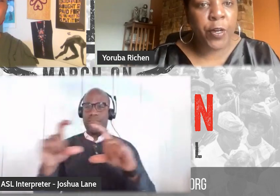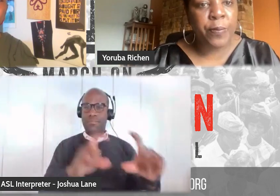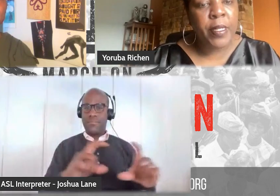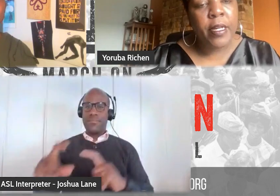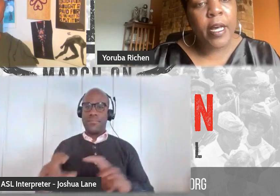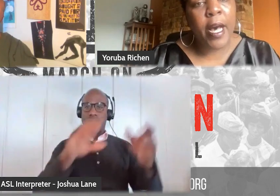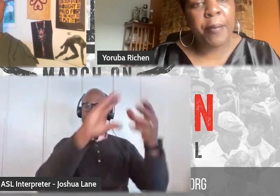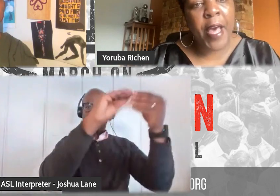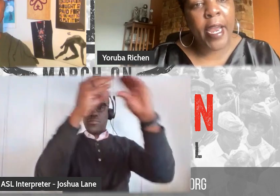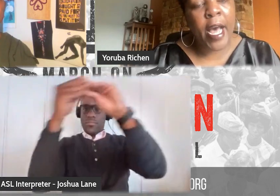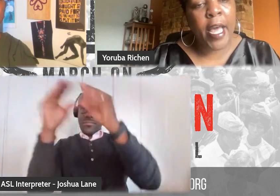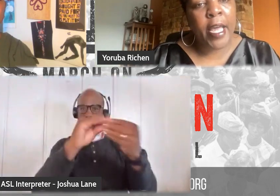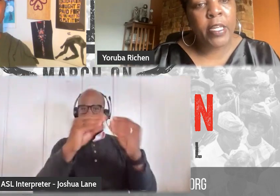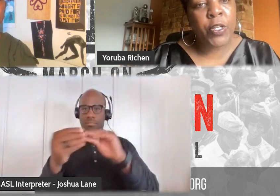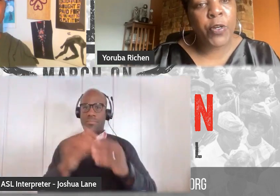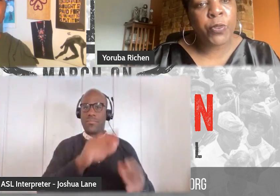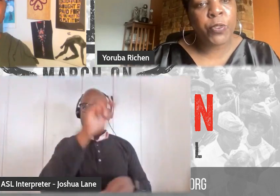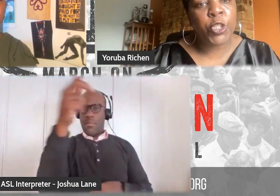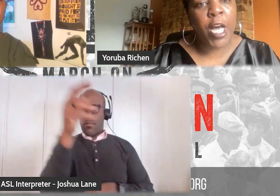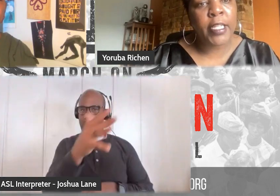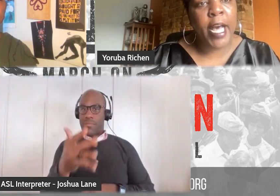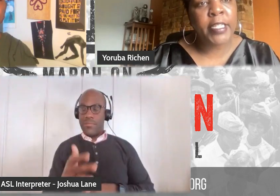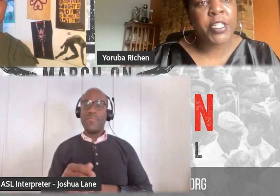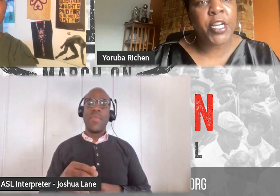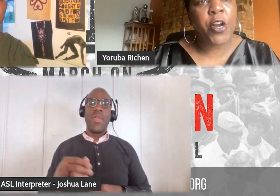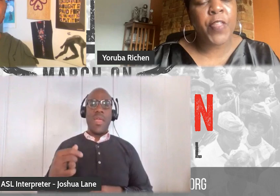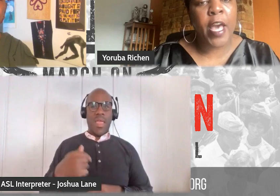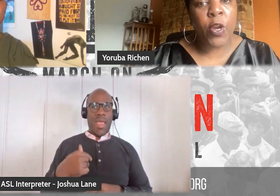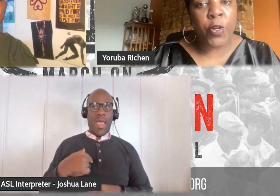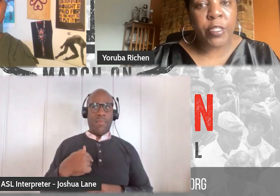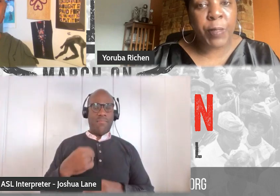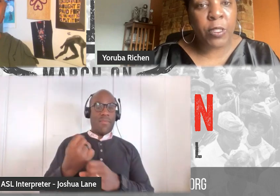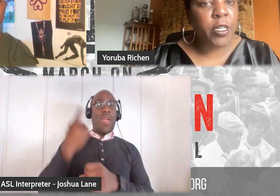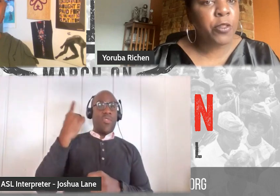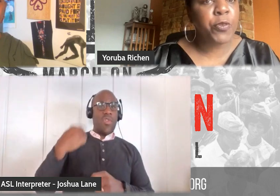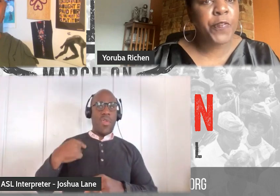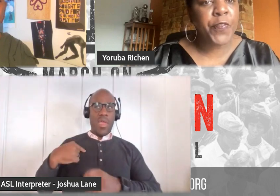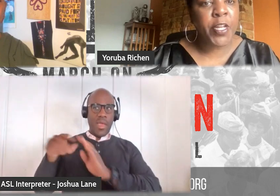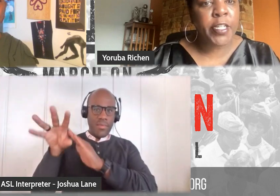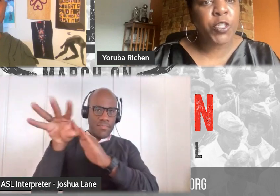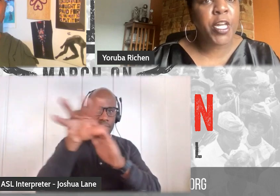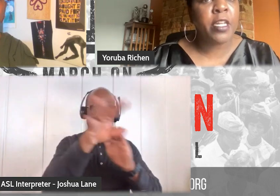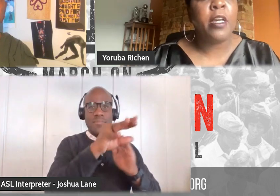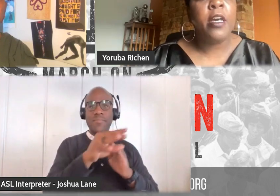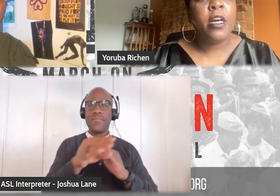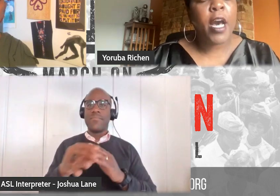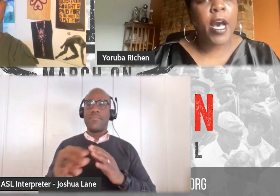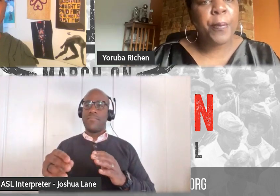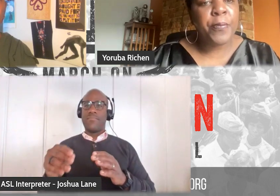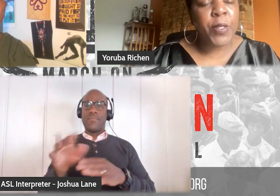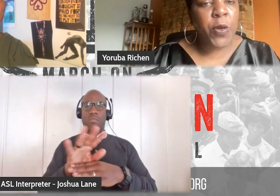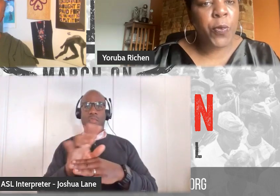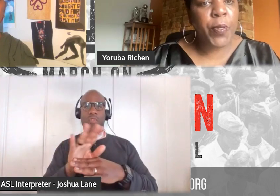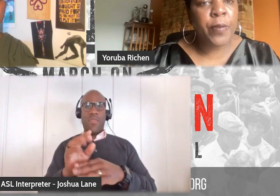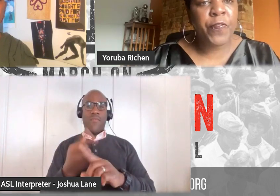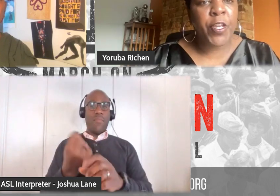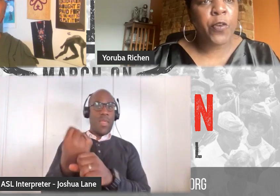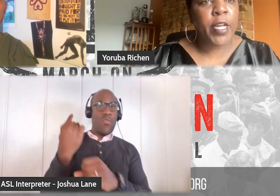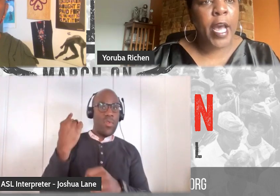for a film, um, that I, you know, shot last year and the editor has been looking through the footage and, um, you know, we